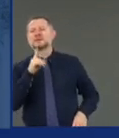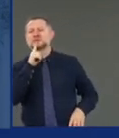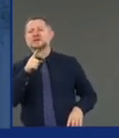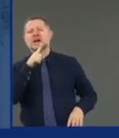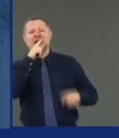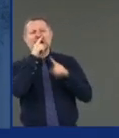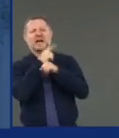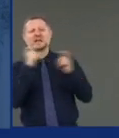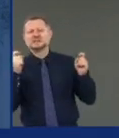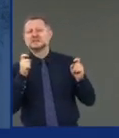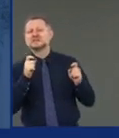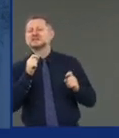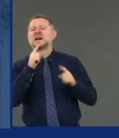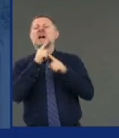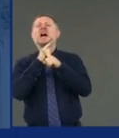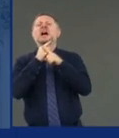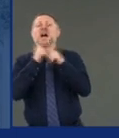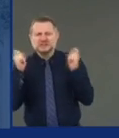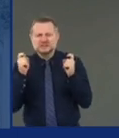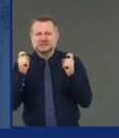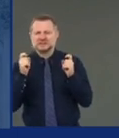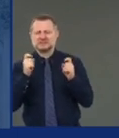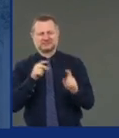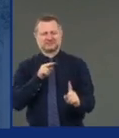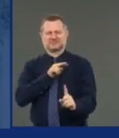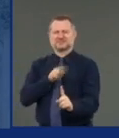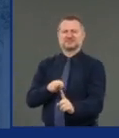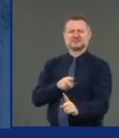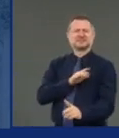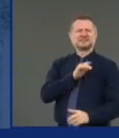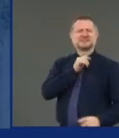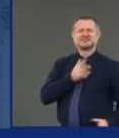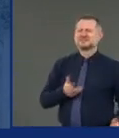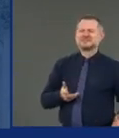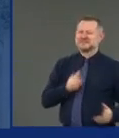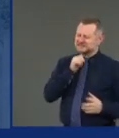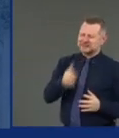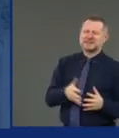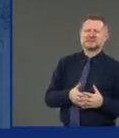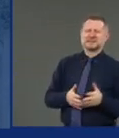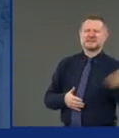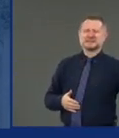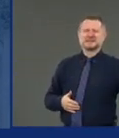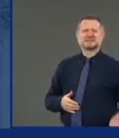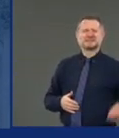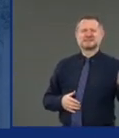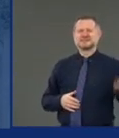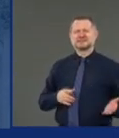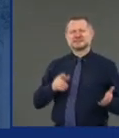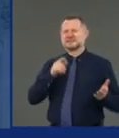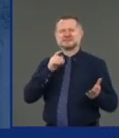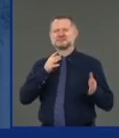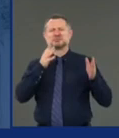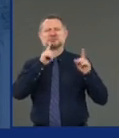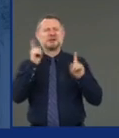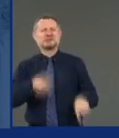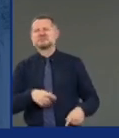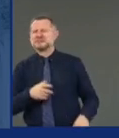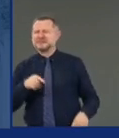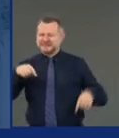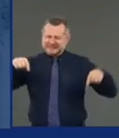sentiment. It is an un-American response. We're still the United